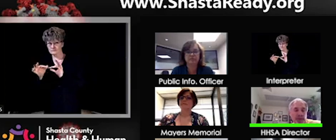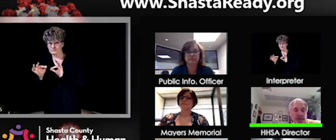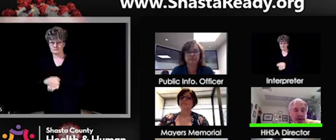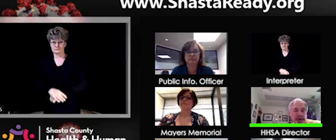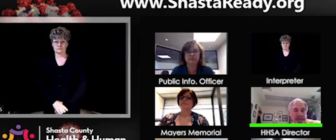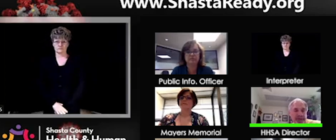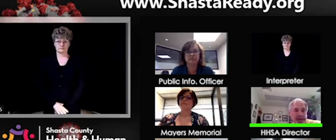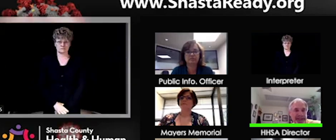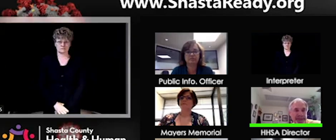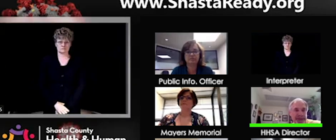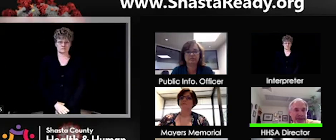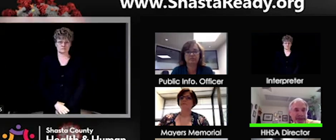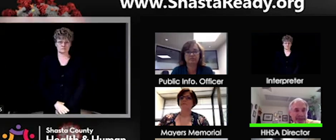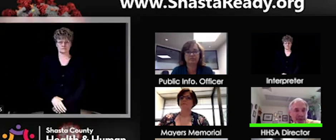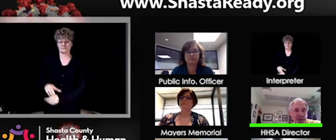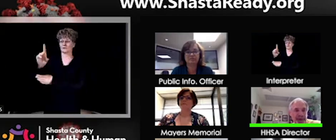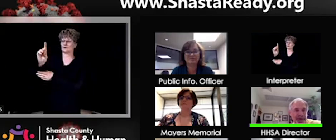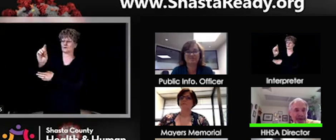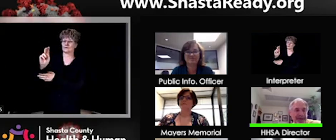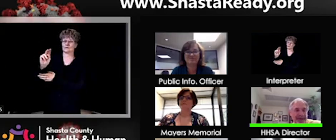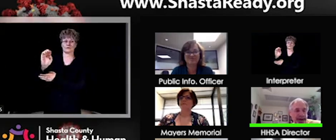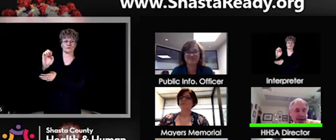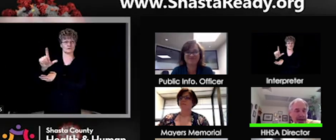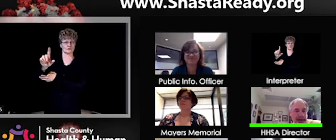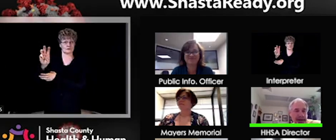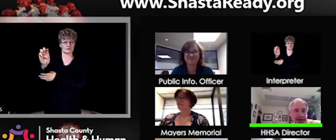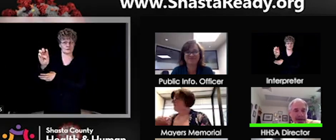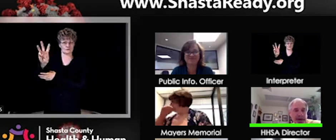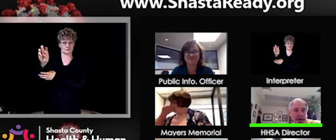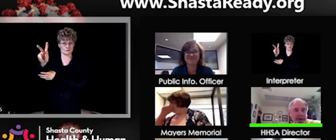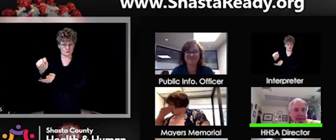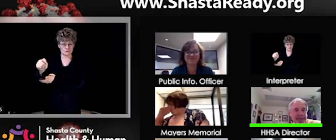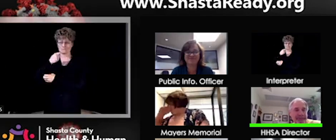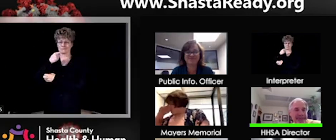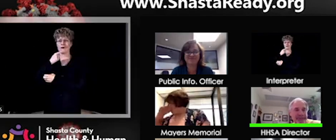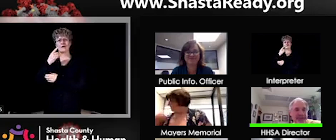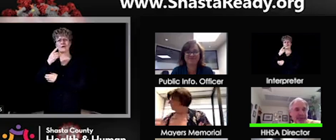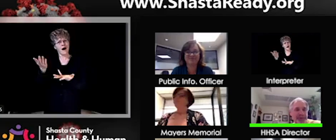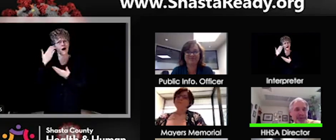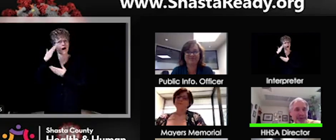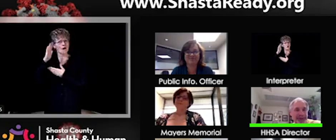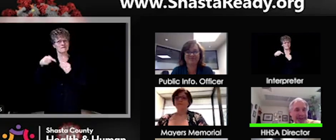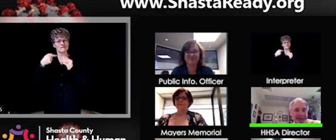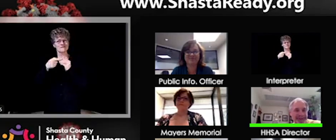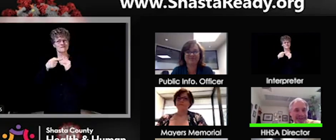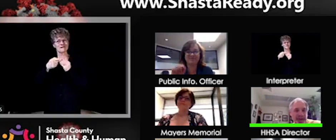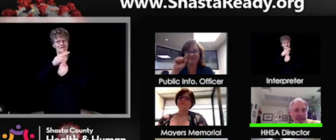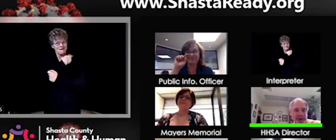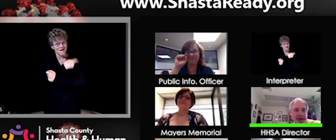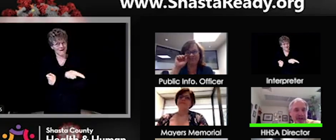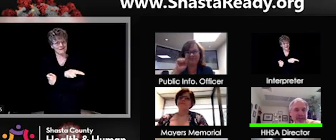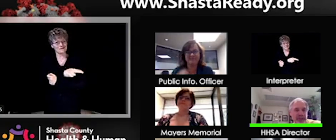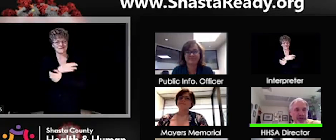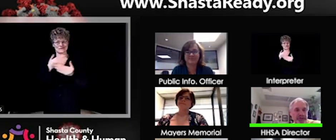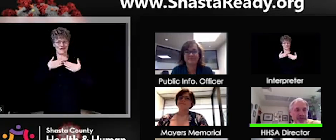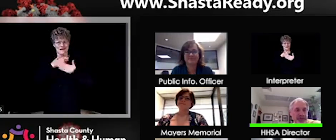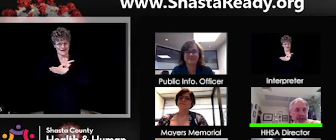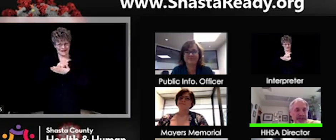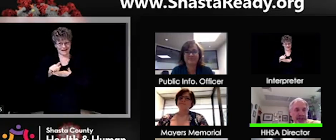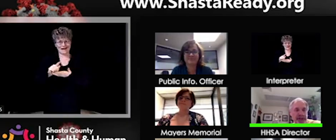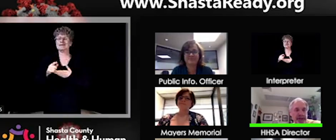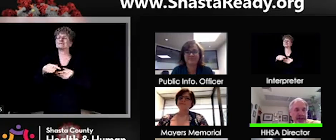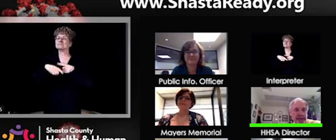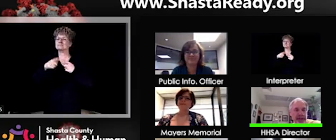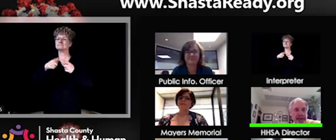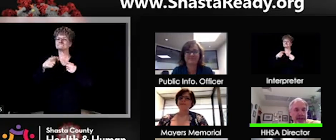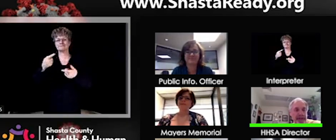Yes. Well, I would like to wish the hospitals happy hospital week. I did not know about that until this moment, but we have great hospitals